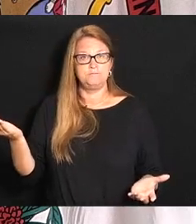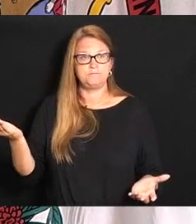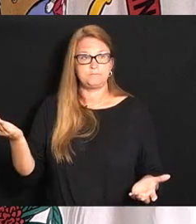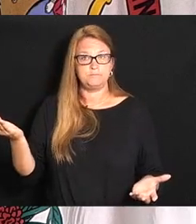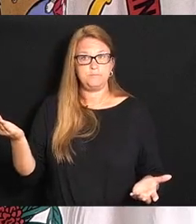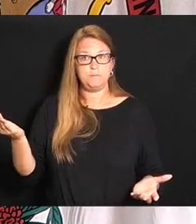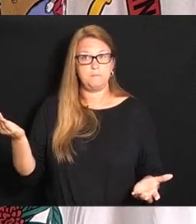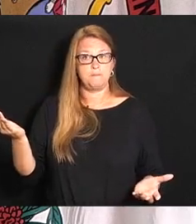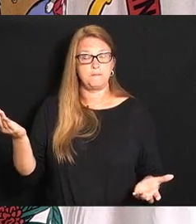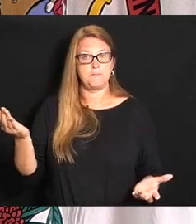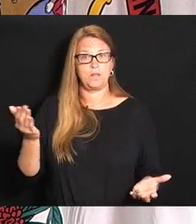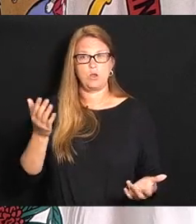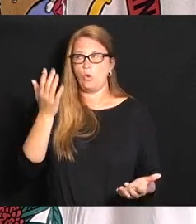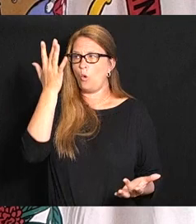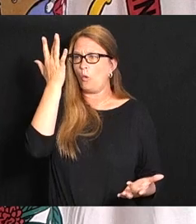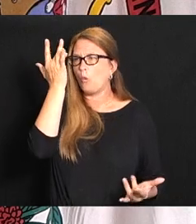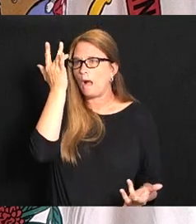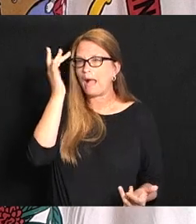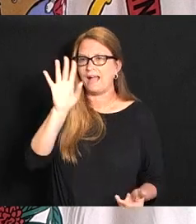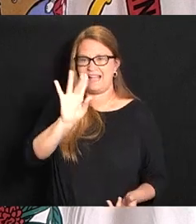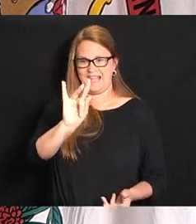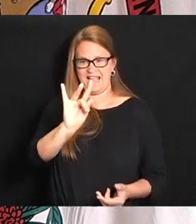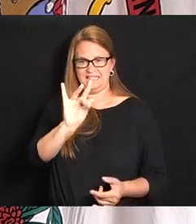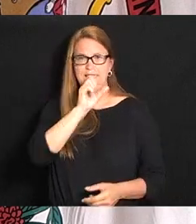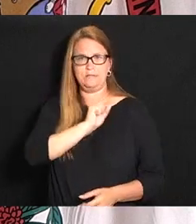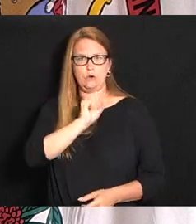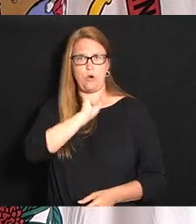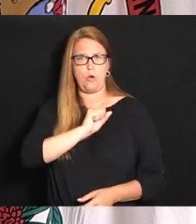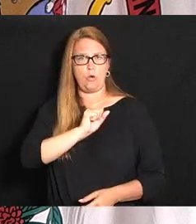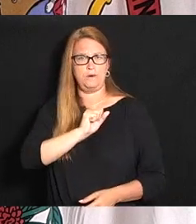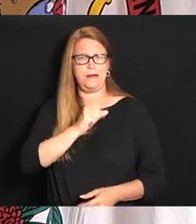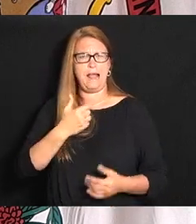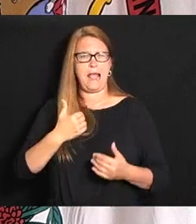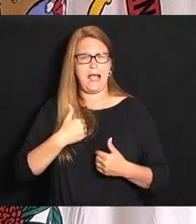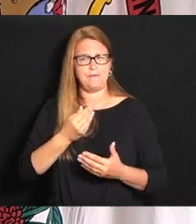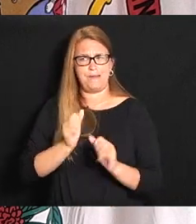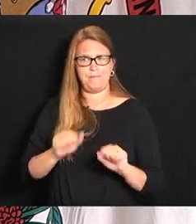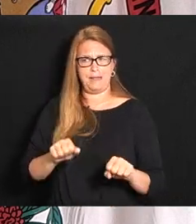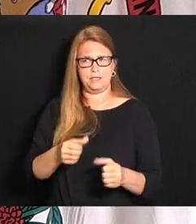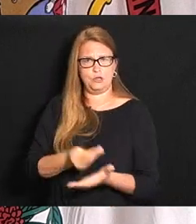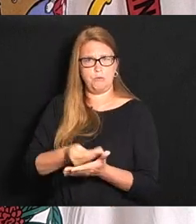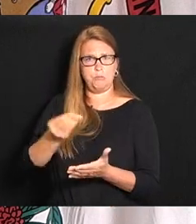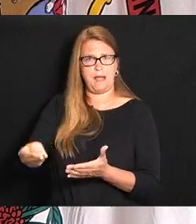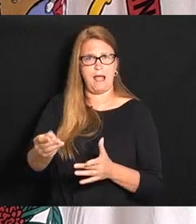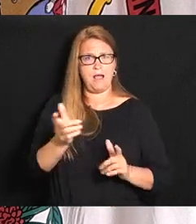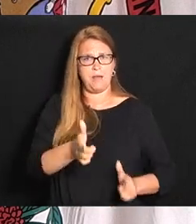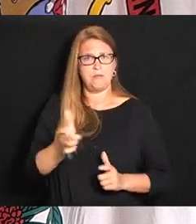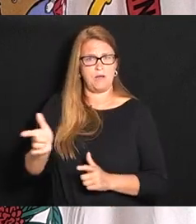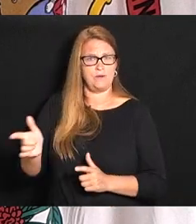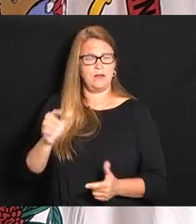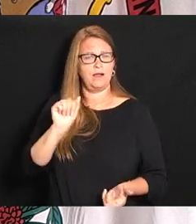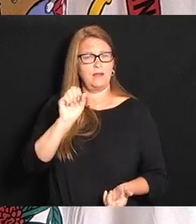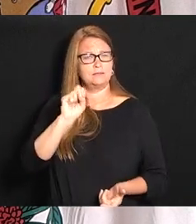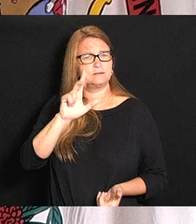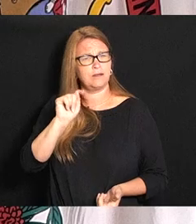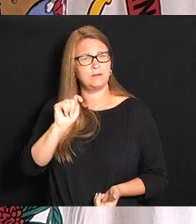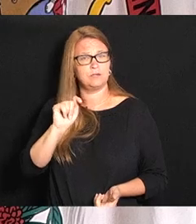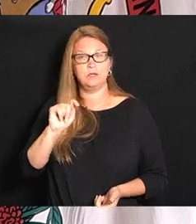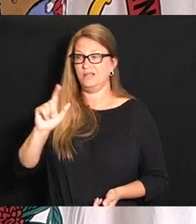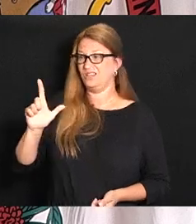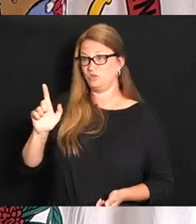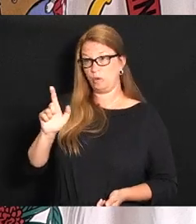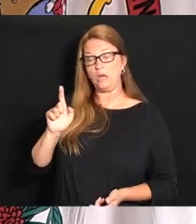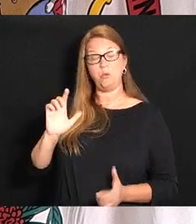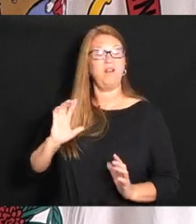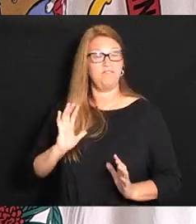why in the world is an 18 year old buying an salt wifing weapon you know a 21 year old I'd welcome it but